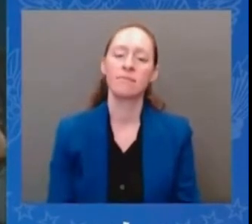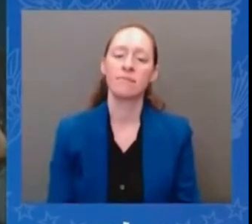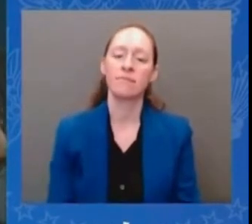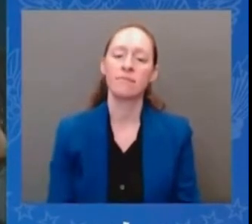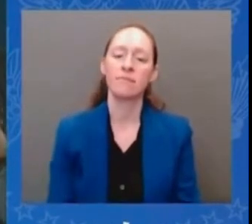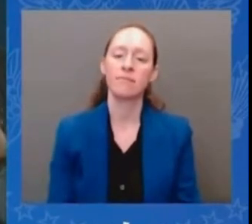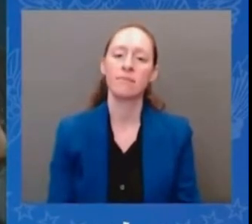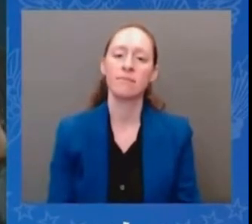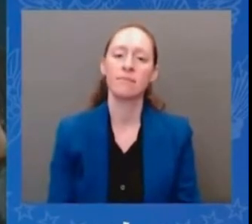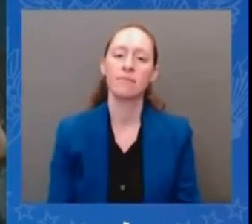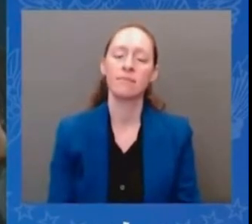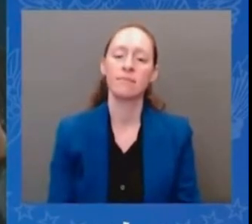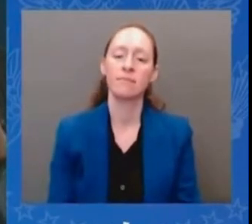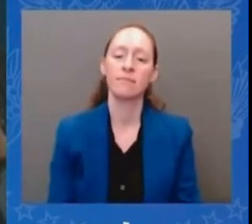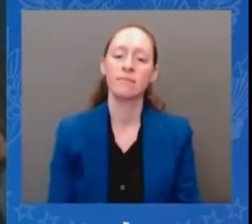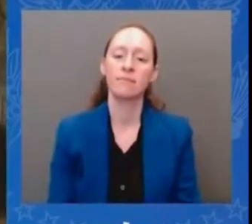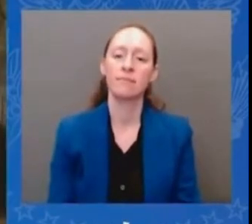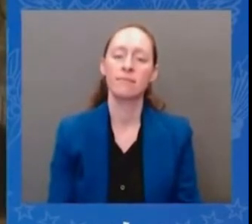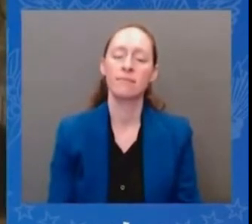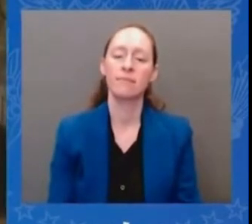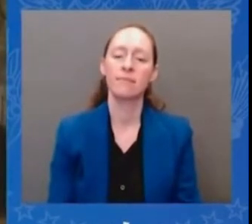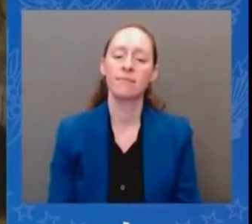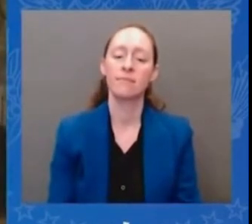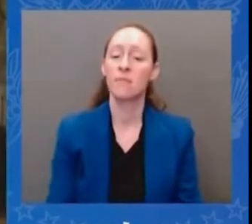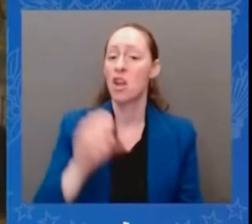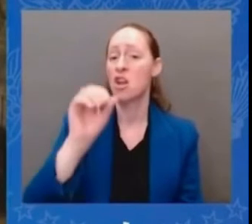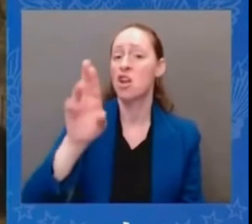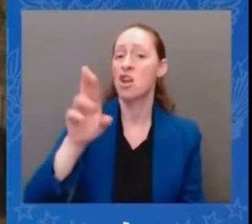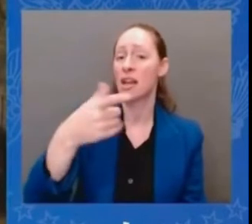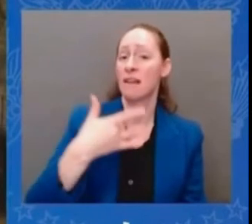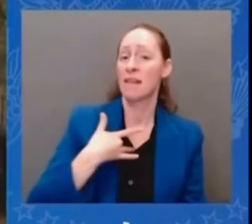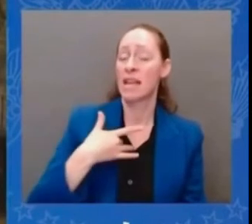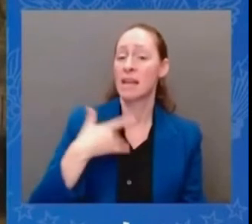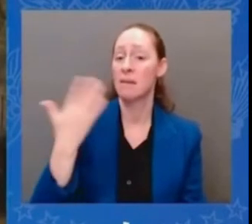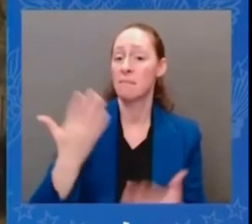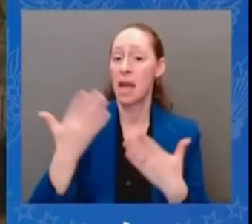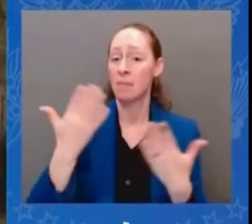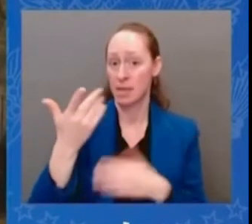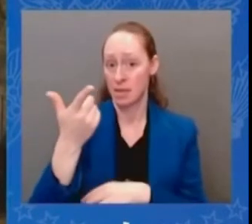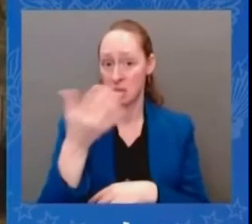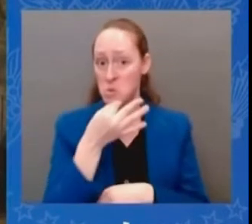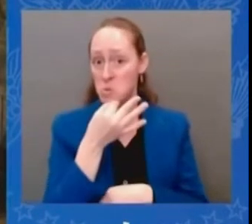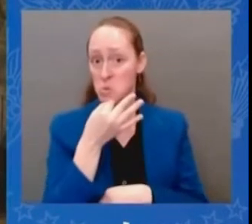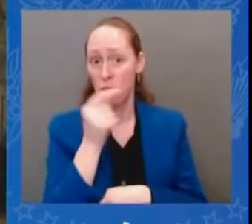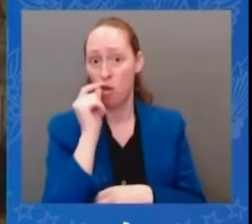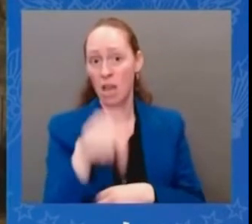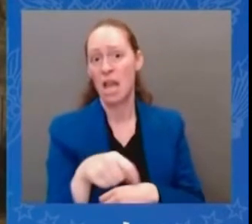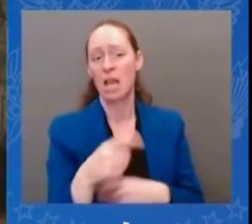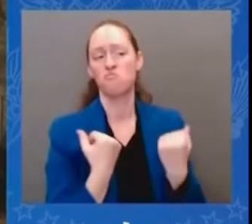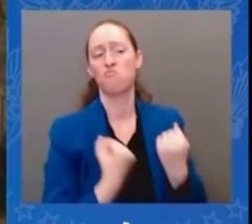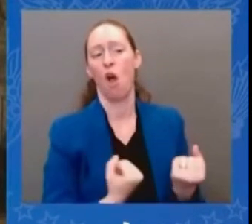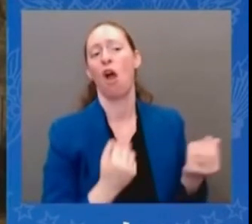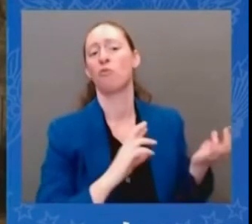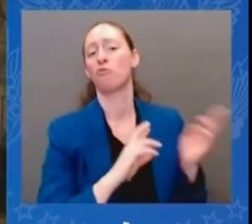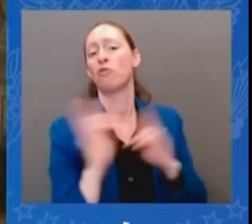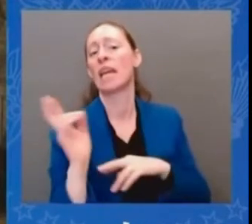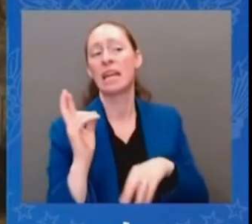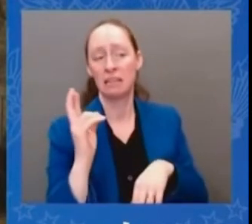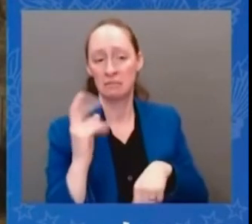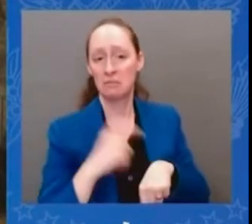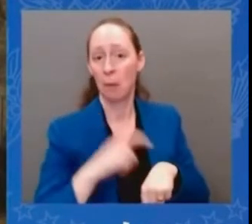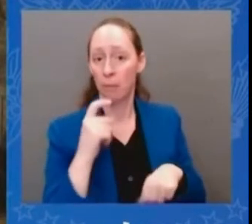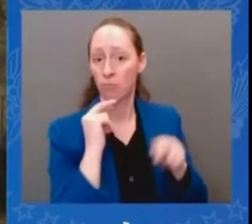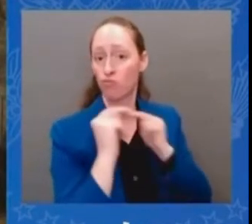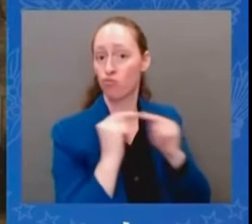strength than they had you know a few weeks ago first of all it a significant significant victory for ukraine significant victory